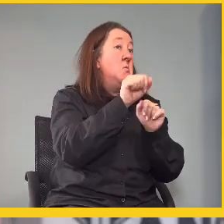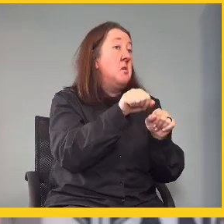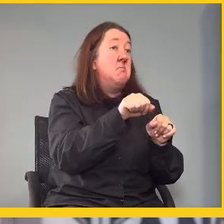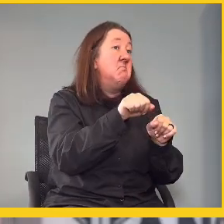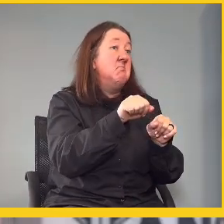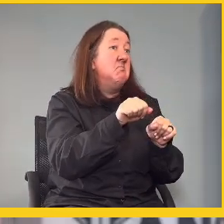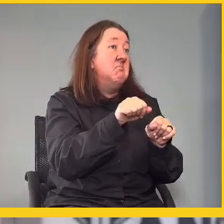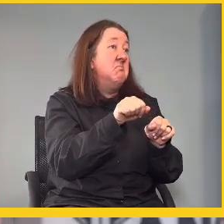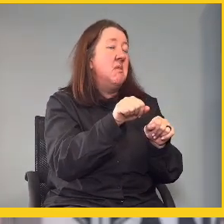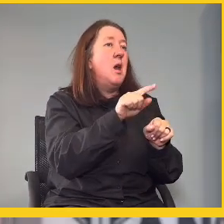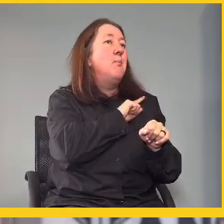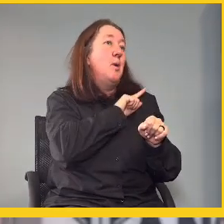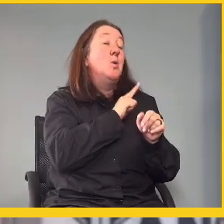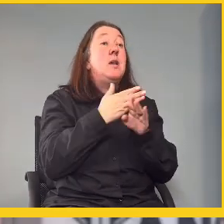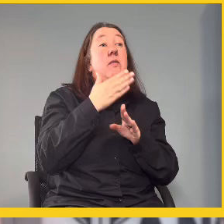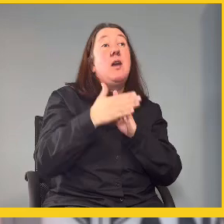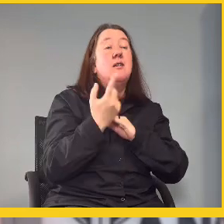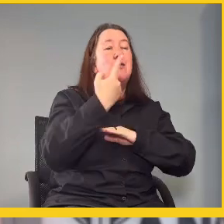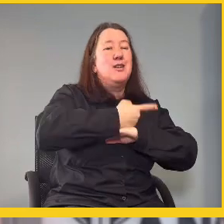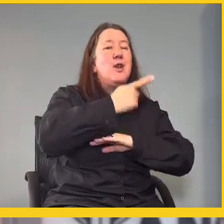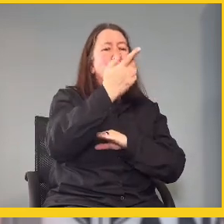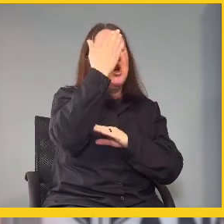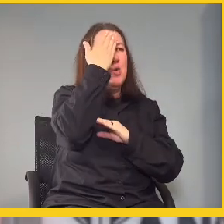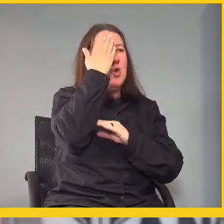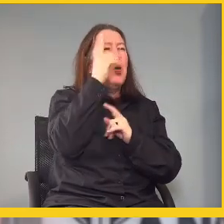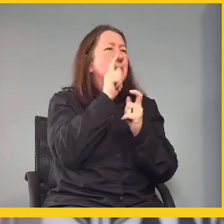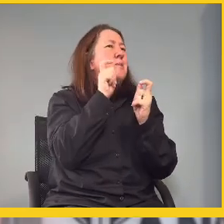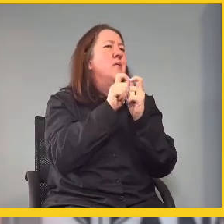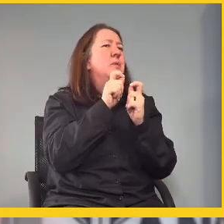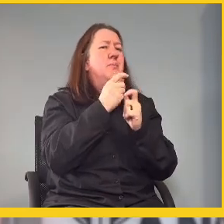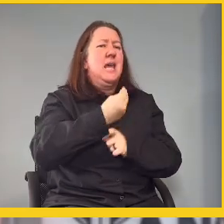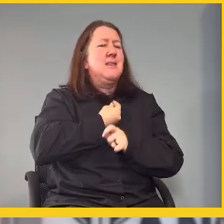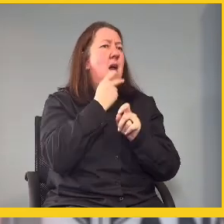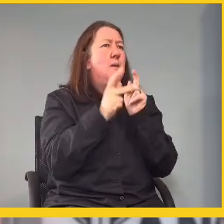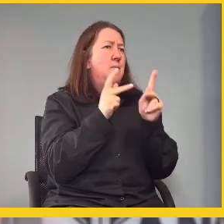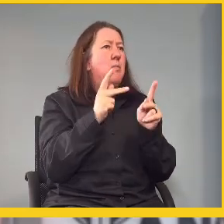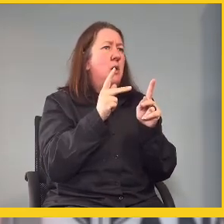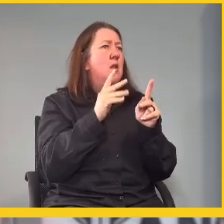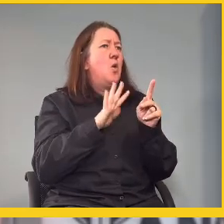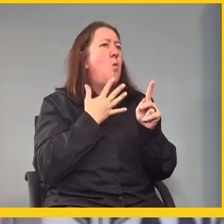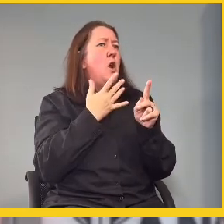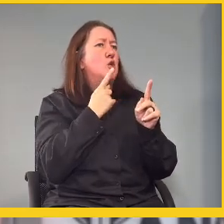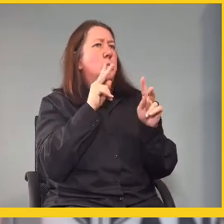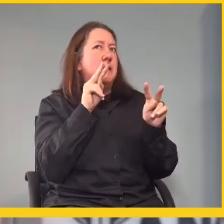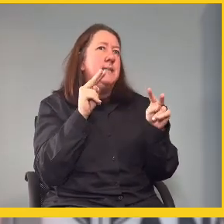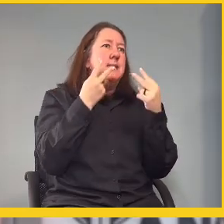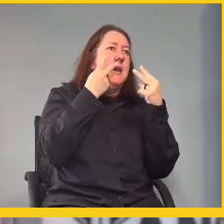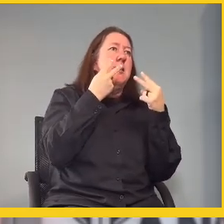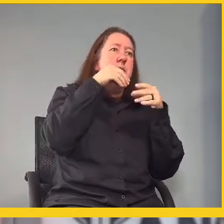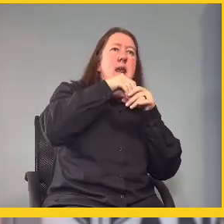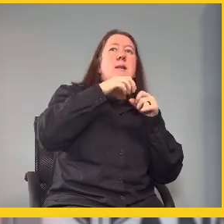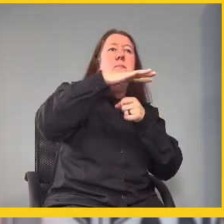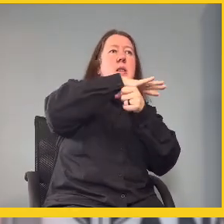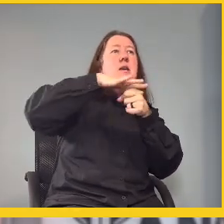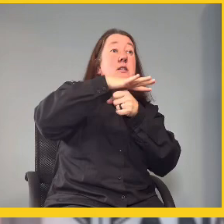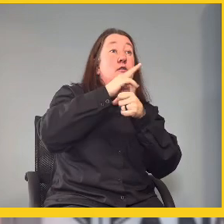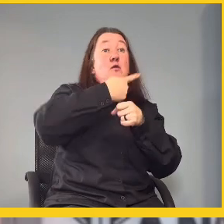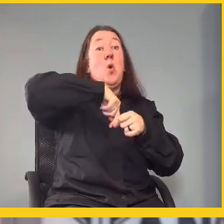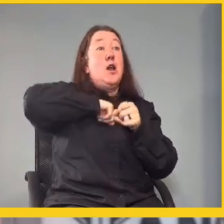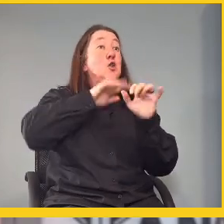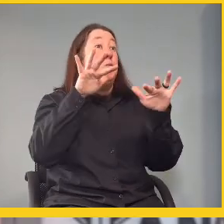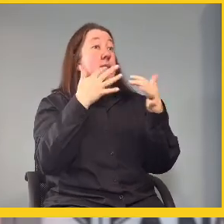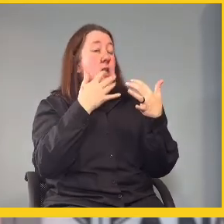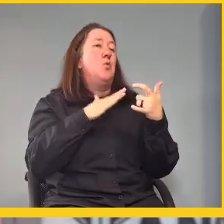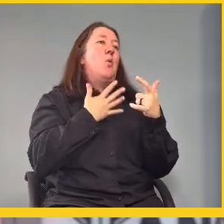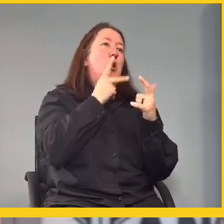just... Because at the end of the day, know, particularly young people, we want to be seen in spaces, and for us to be seen, we want